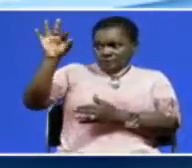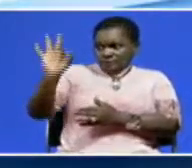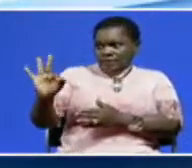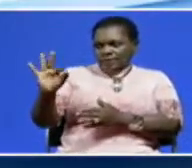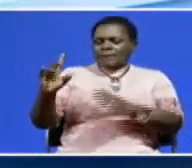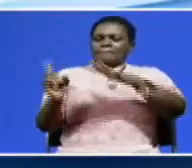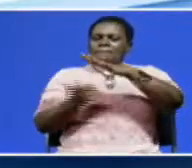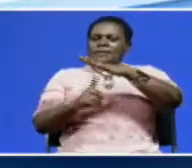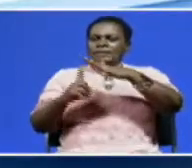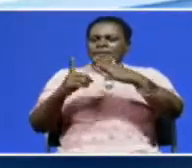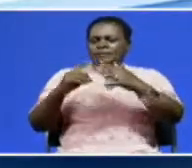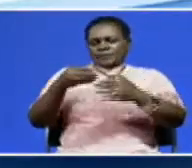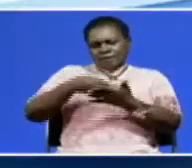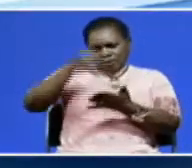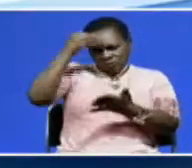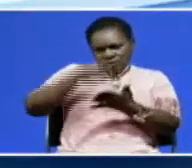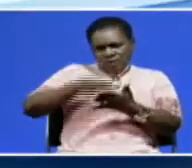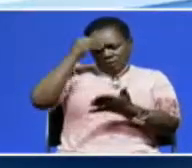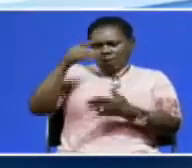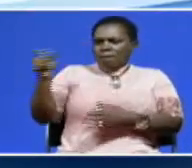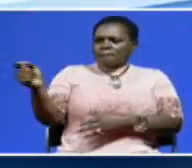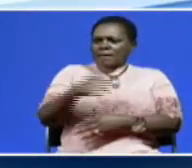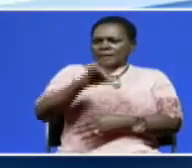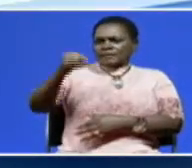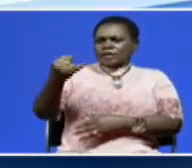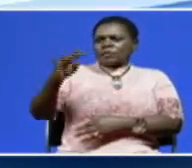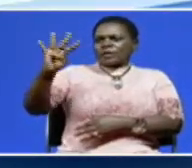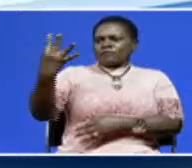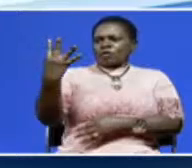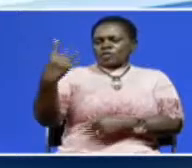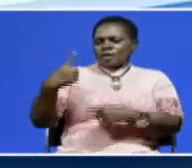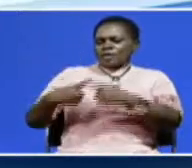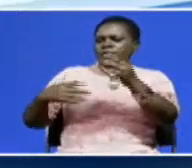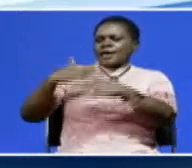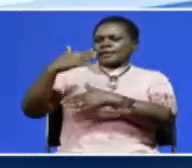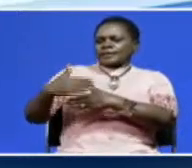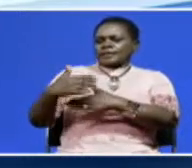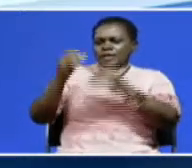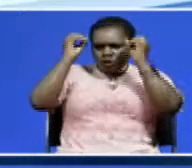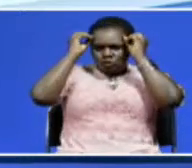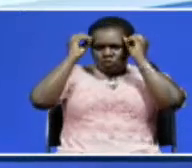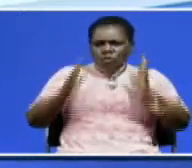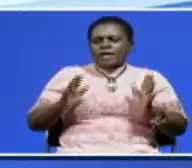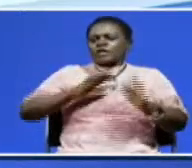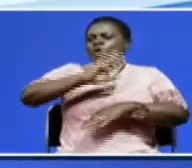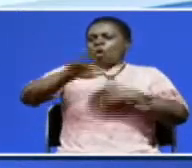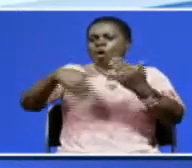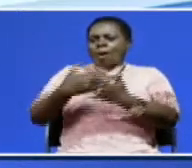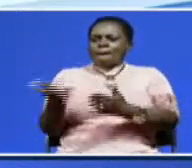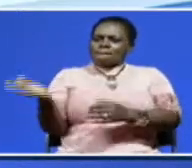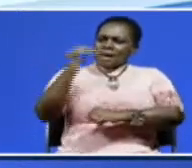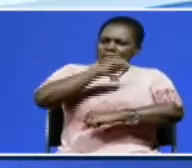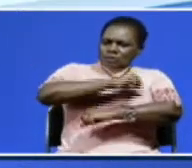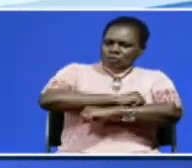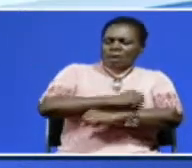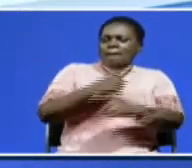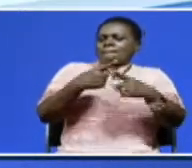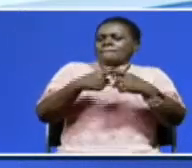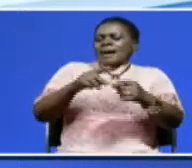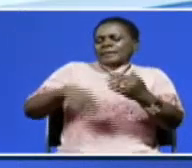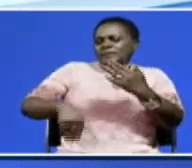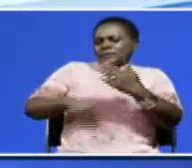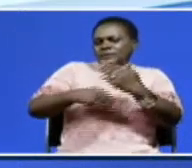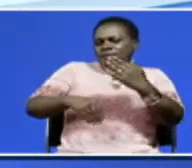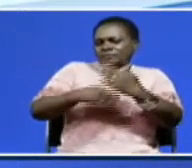The Ministry of Education says come January 4th next year, all learners will be in school. But with surging